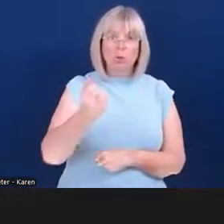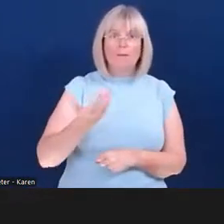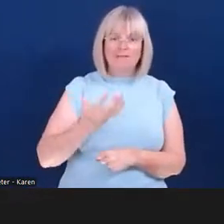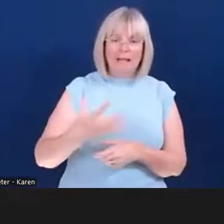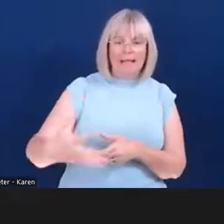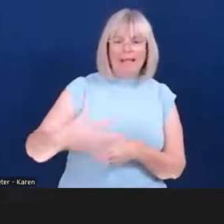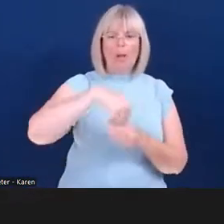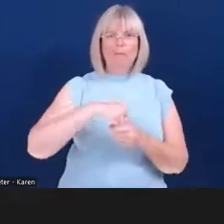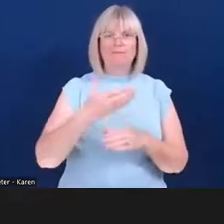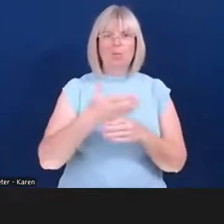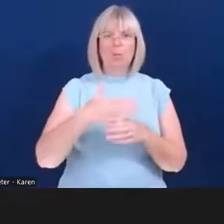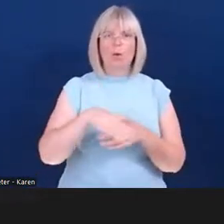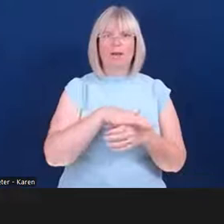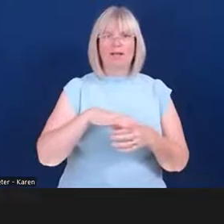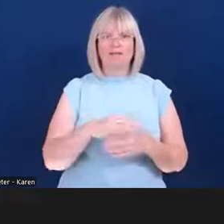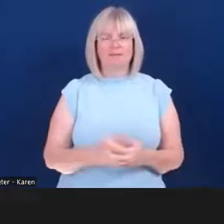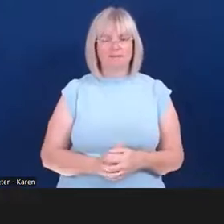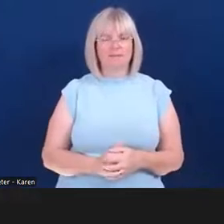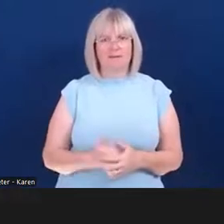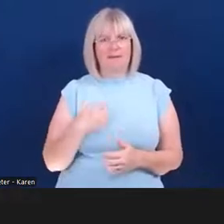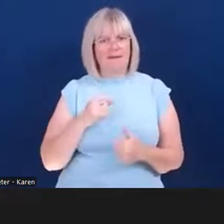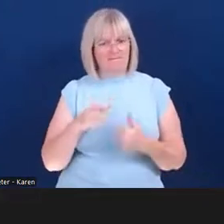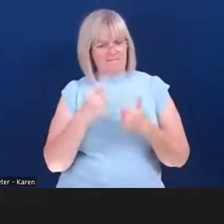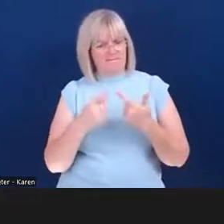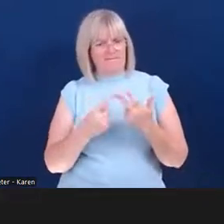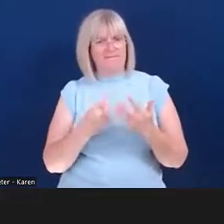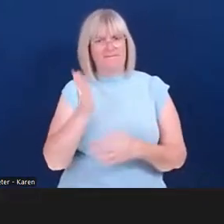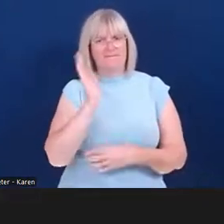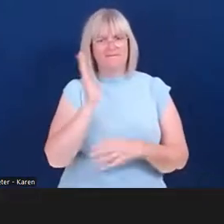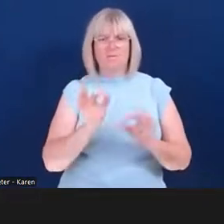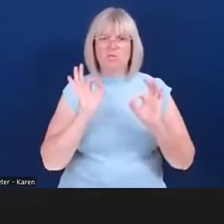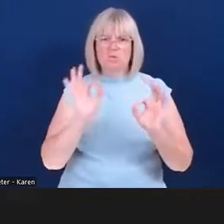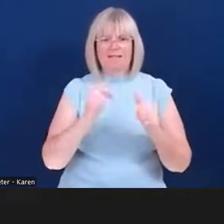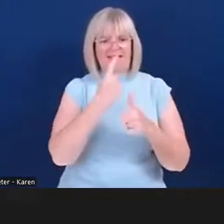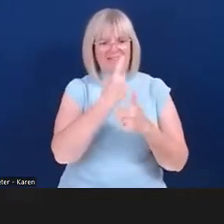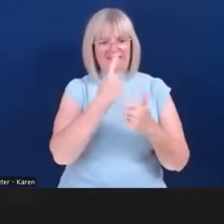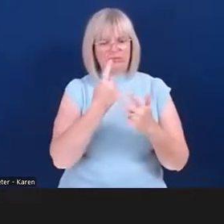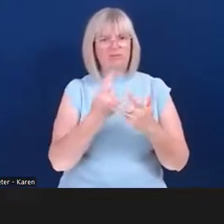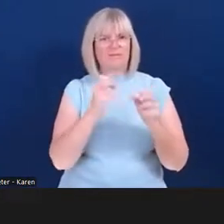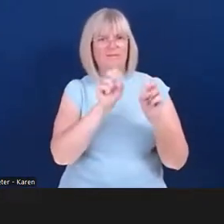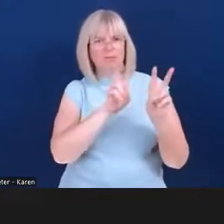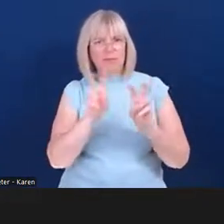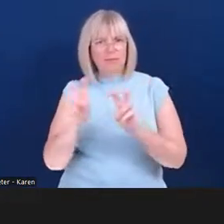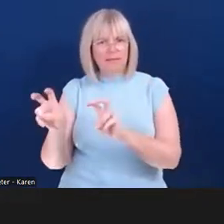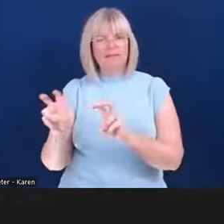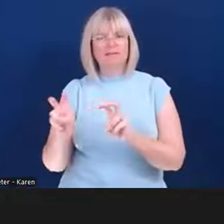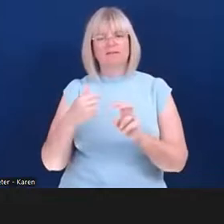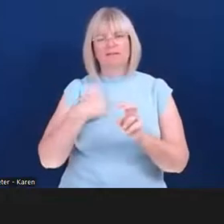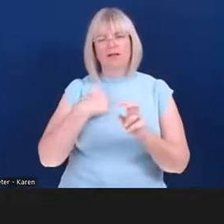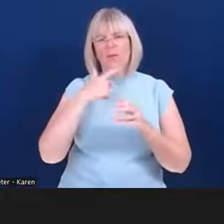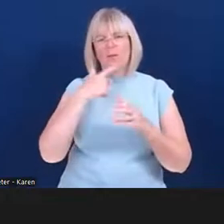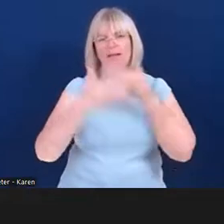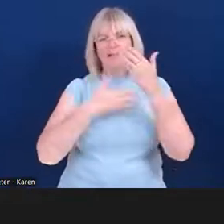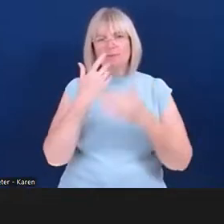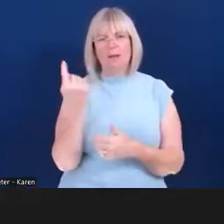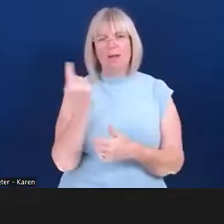I've got a great lineup of speakers today, each talking to a range of topics. I'll just explain who they are because the presentation is going to run